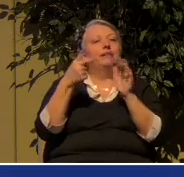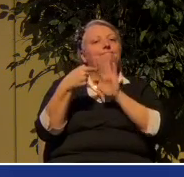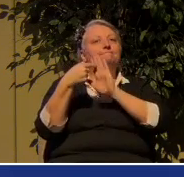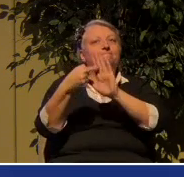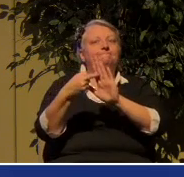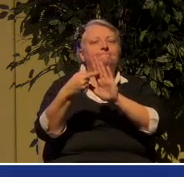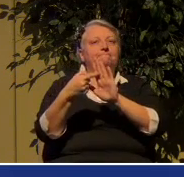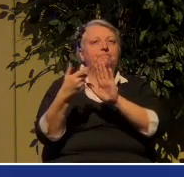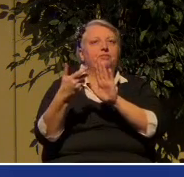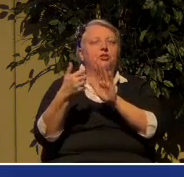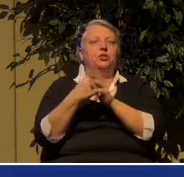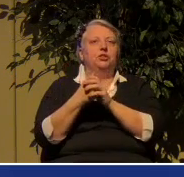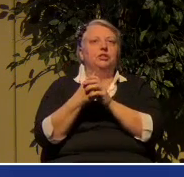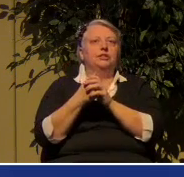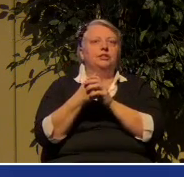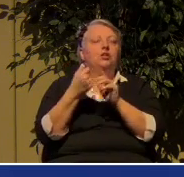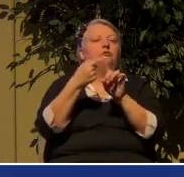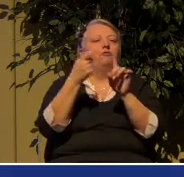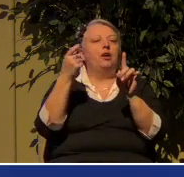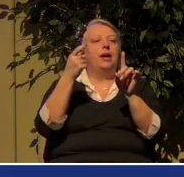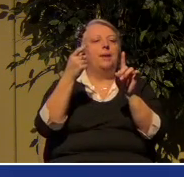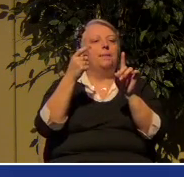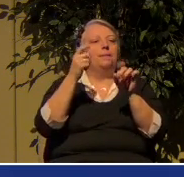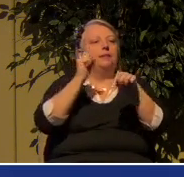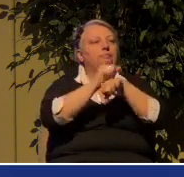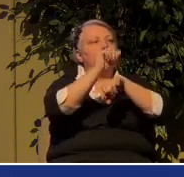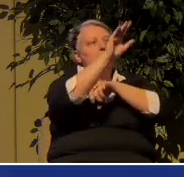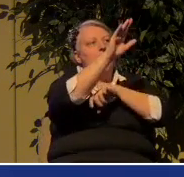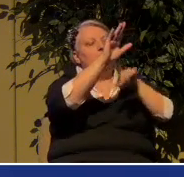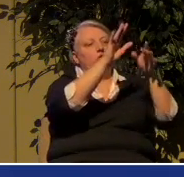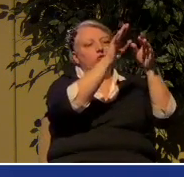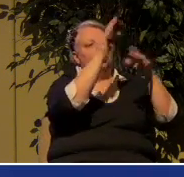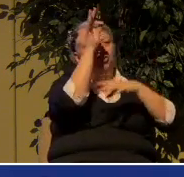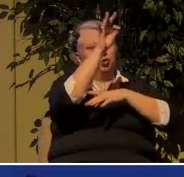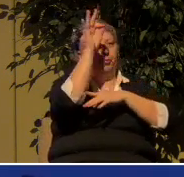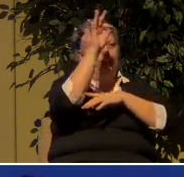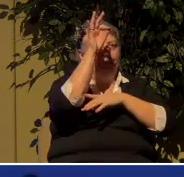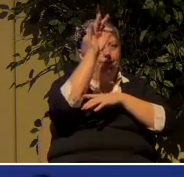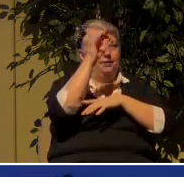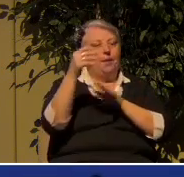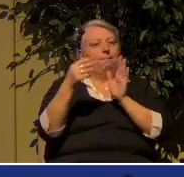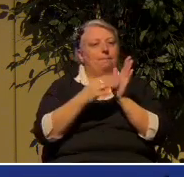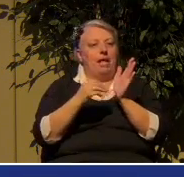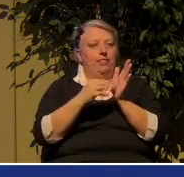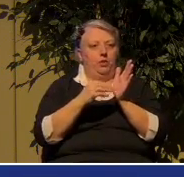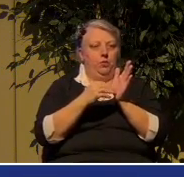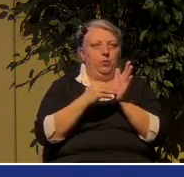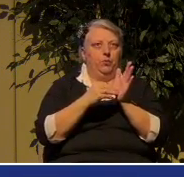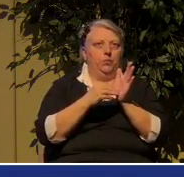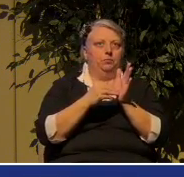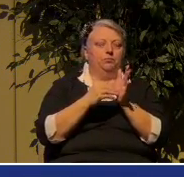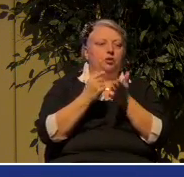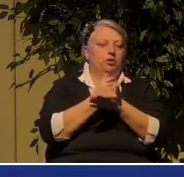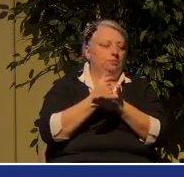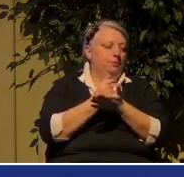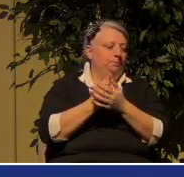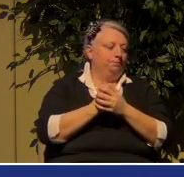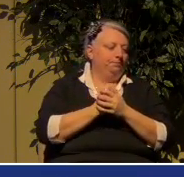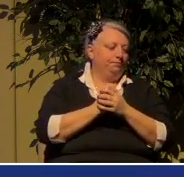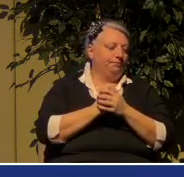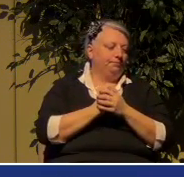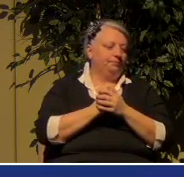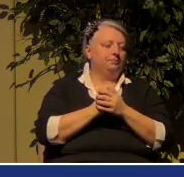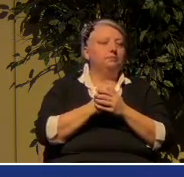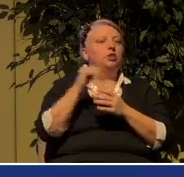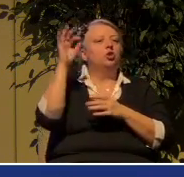works, is from the Sermon on the Mount in Matthew's Gospel. And you may know that the